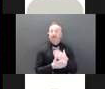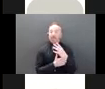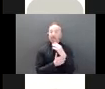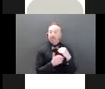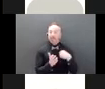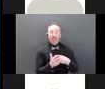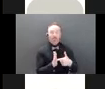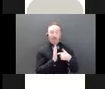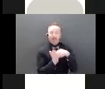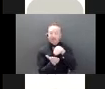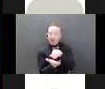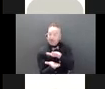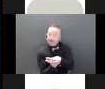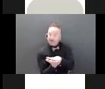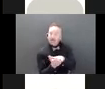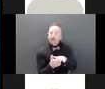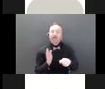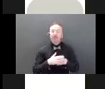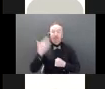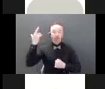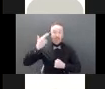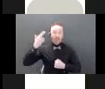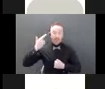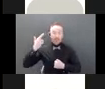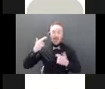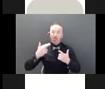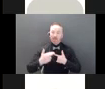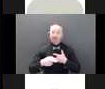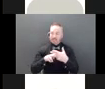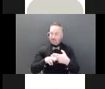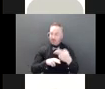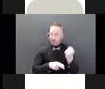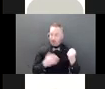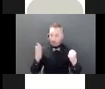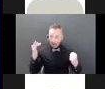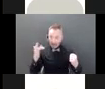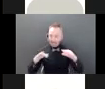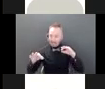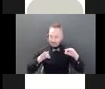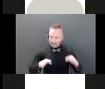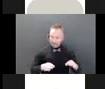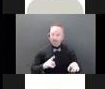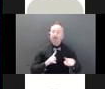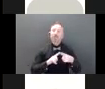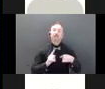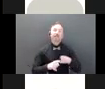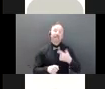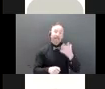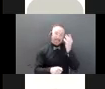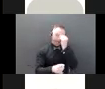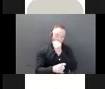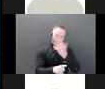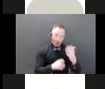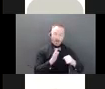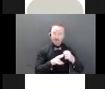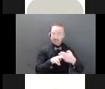circumstances that cause them to place the hold. They'll also be required to provide you with notice of the temporary hold